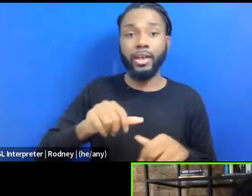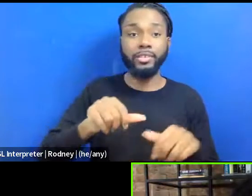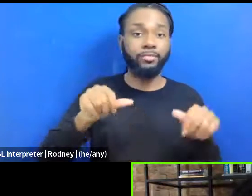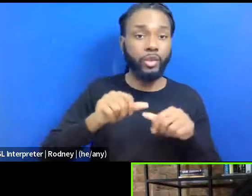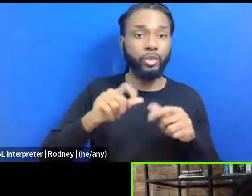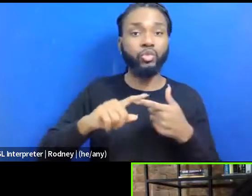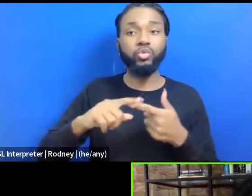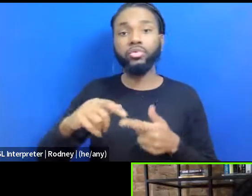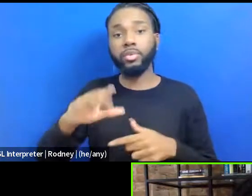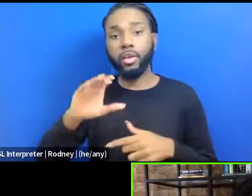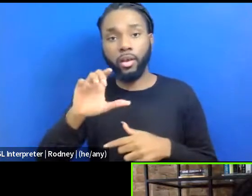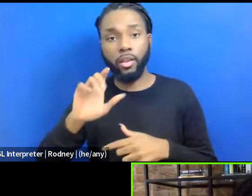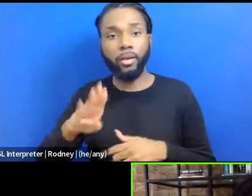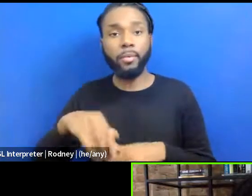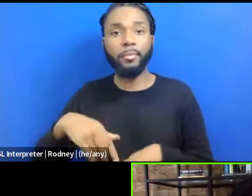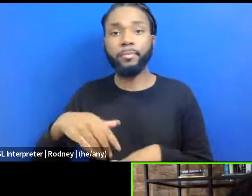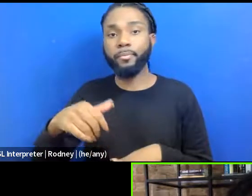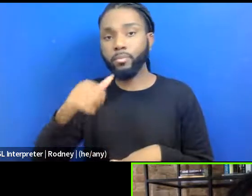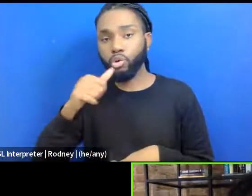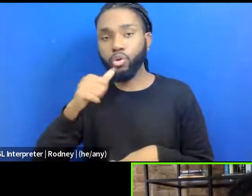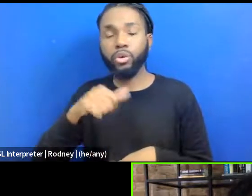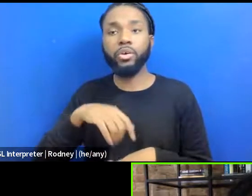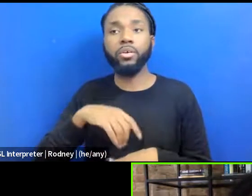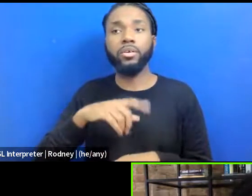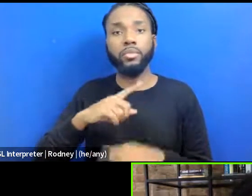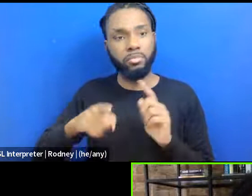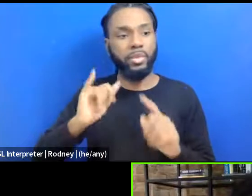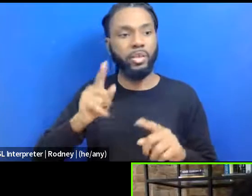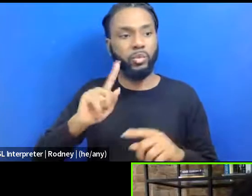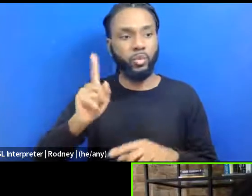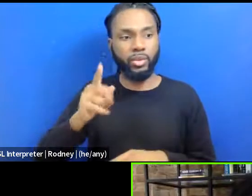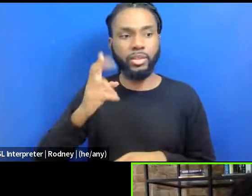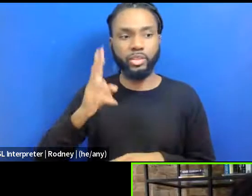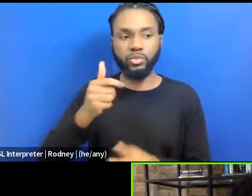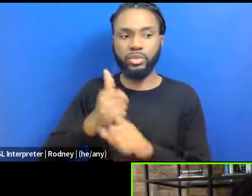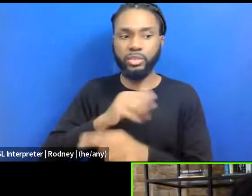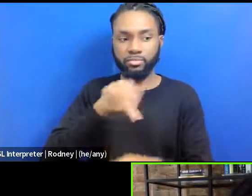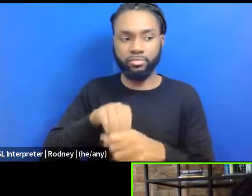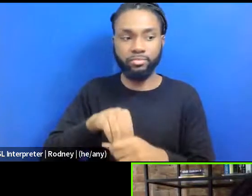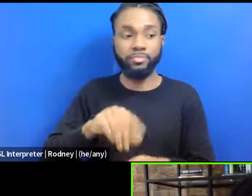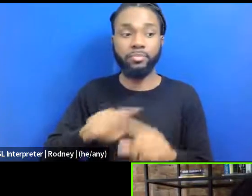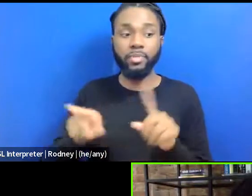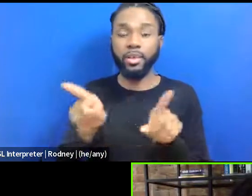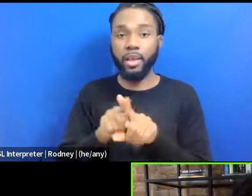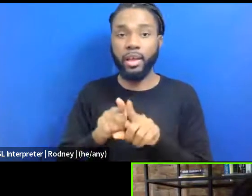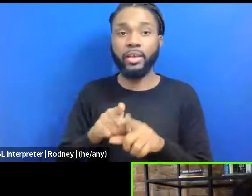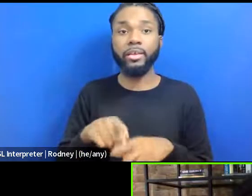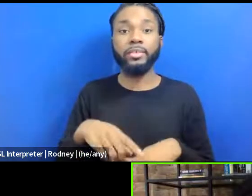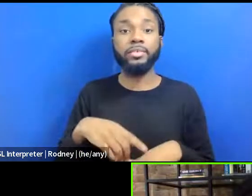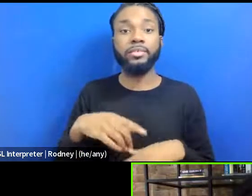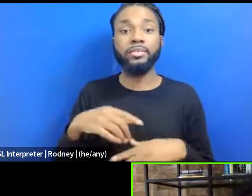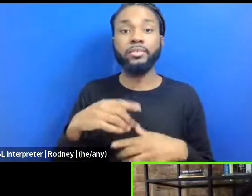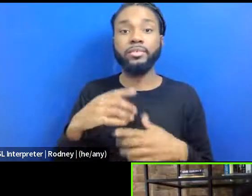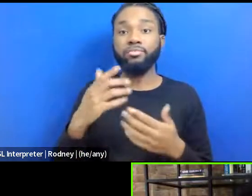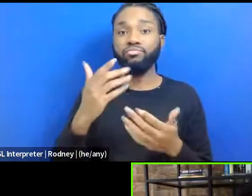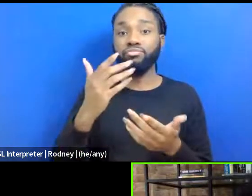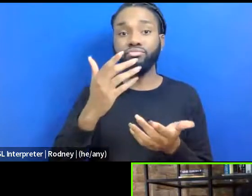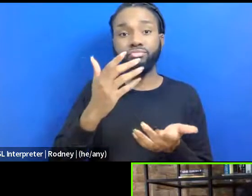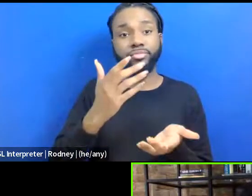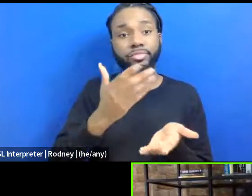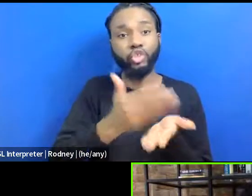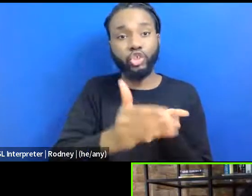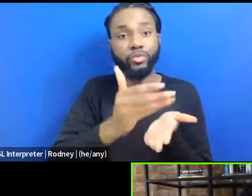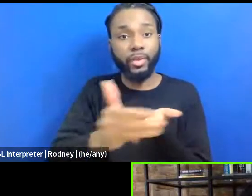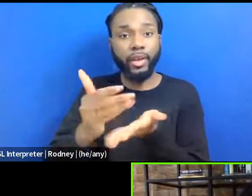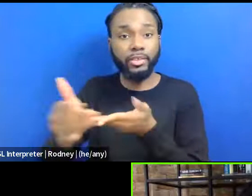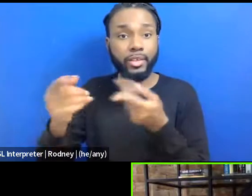that this history was situated in, and as gentrification happens, many of those